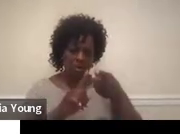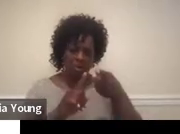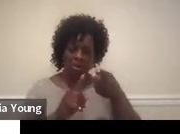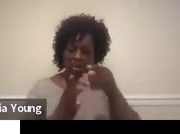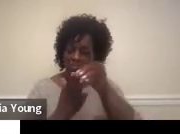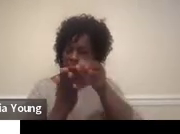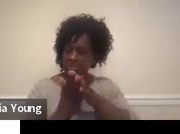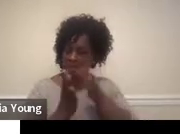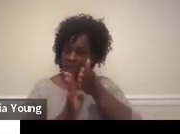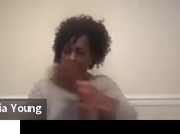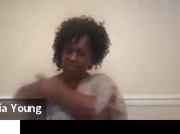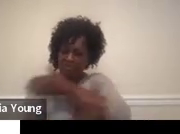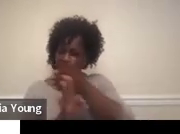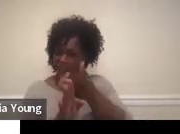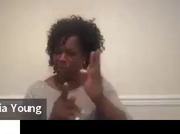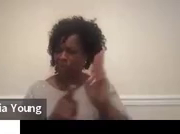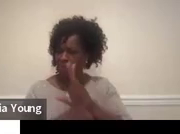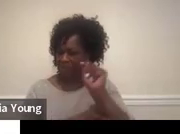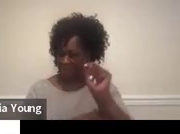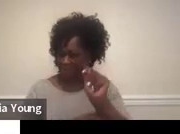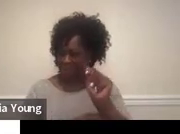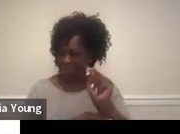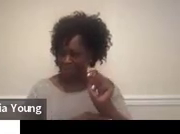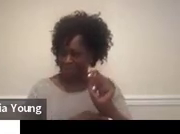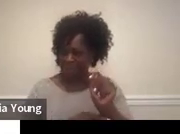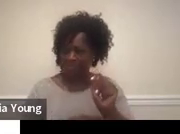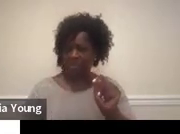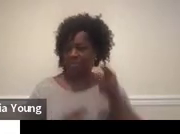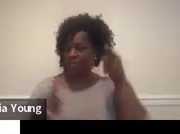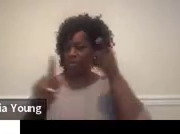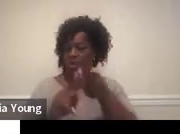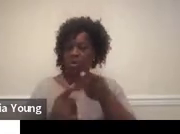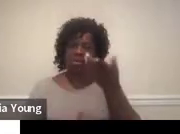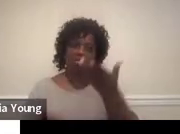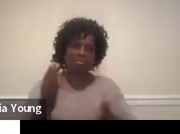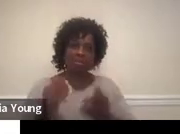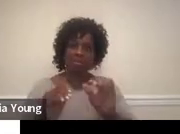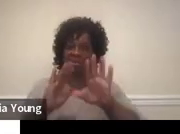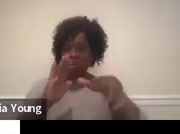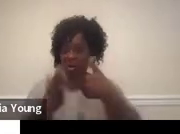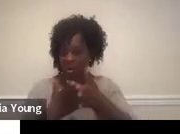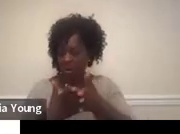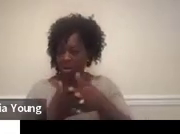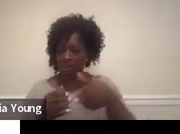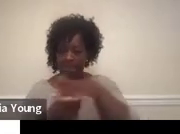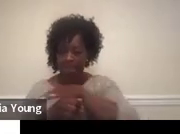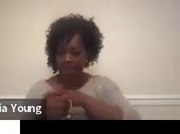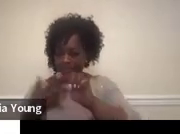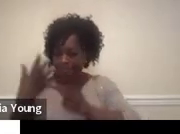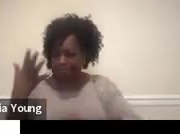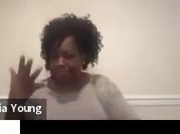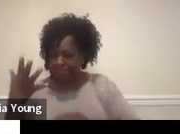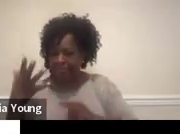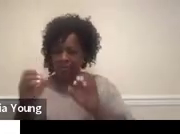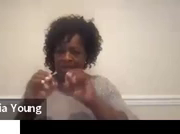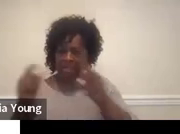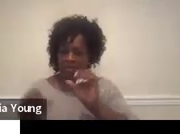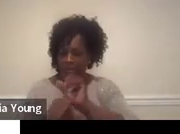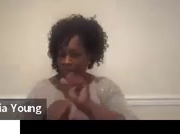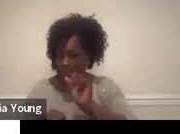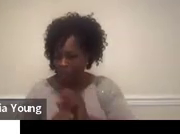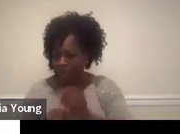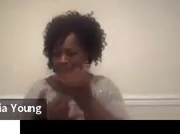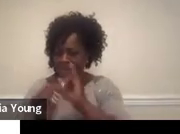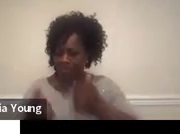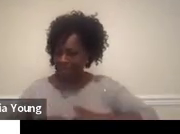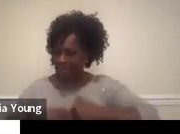already there if it makes sense. So the goal could address all areas. The statement could include education, employment, and independent